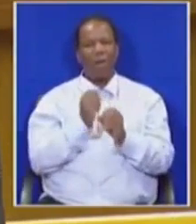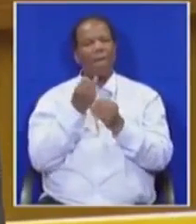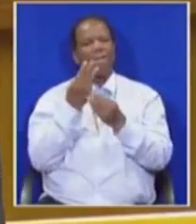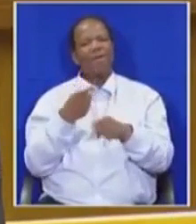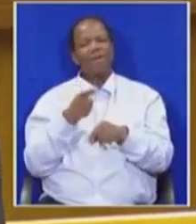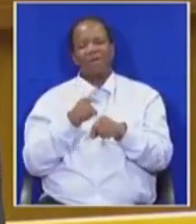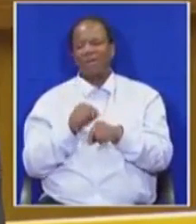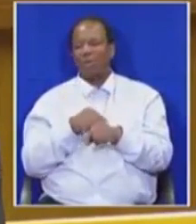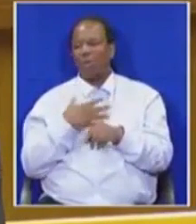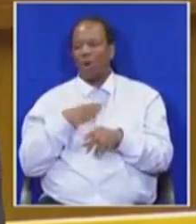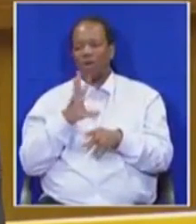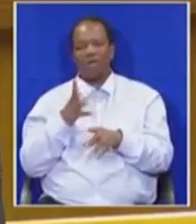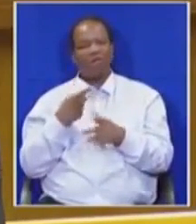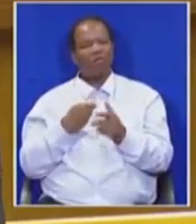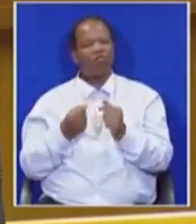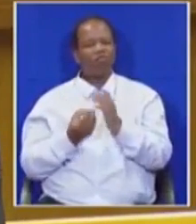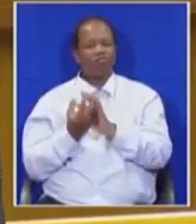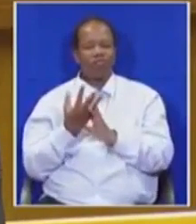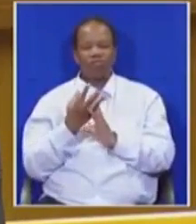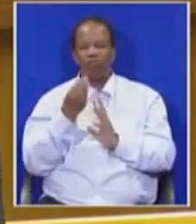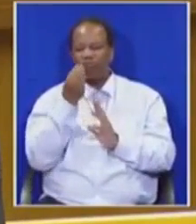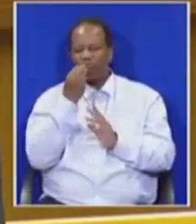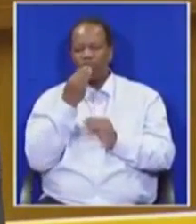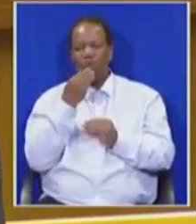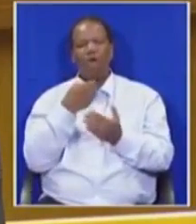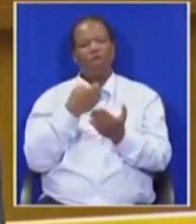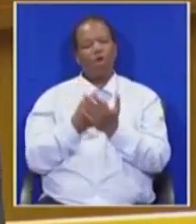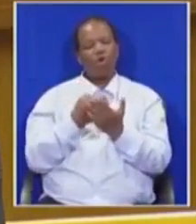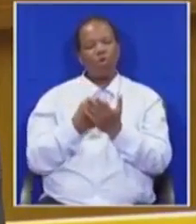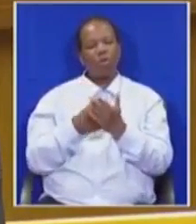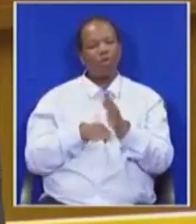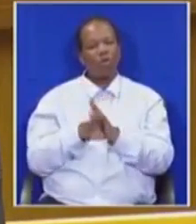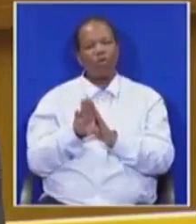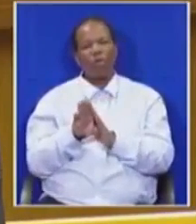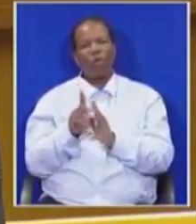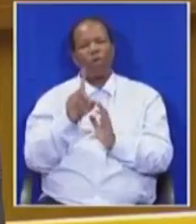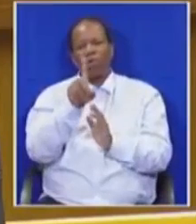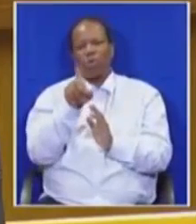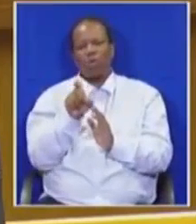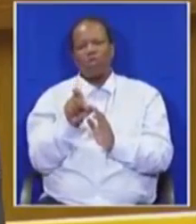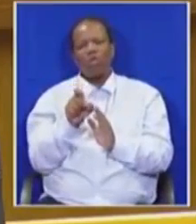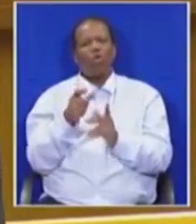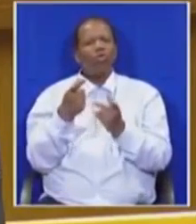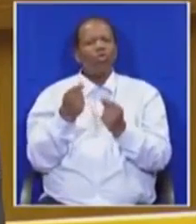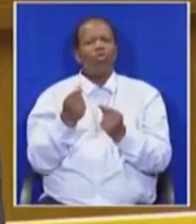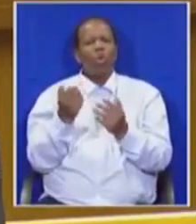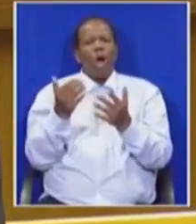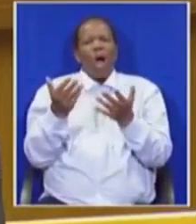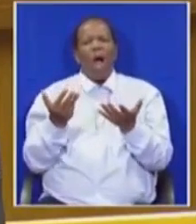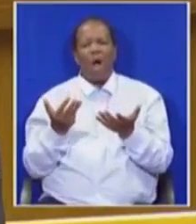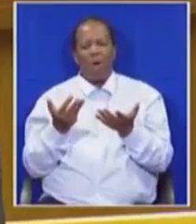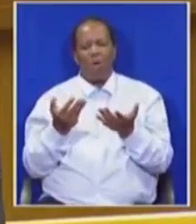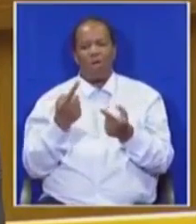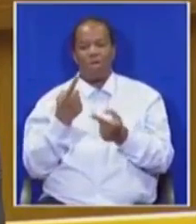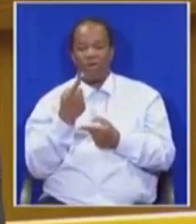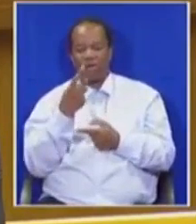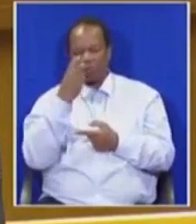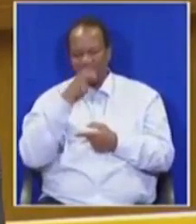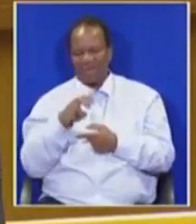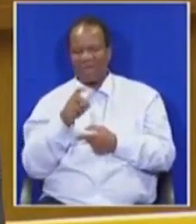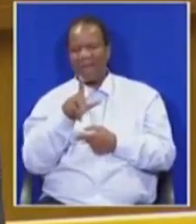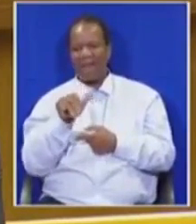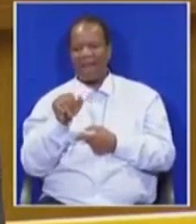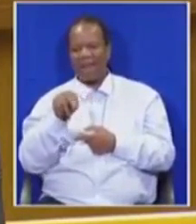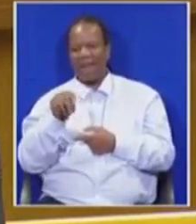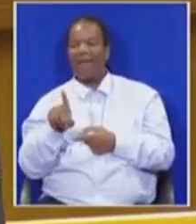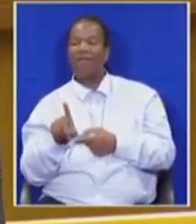security and economic development, but how can we do so when we do not have the land? They want us to come